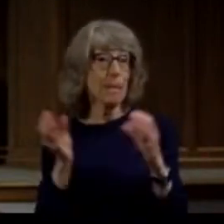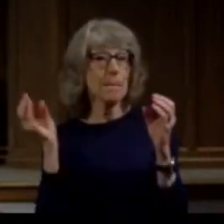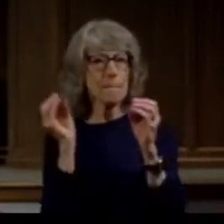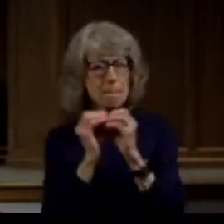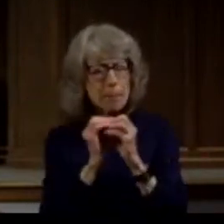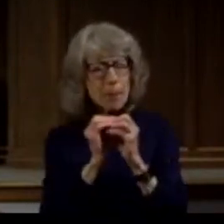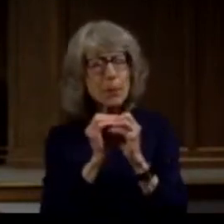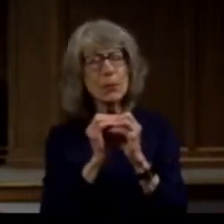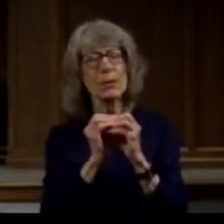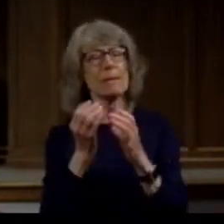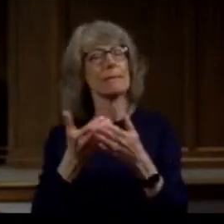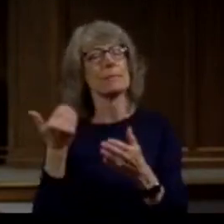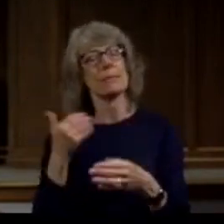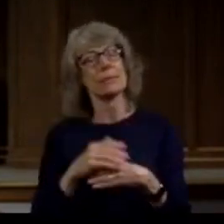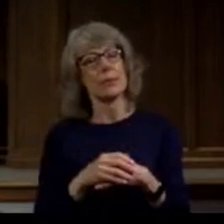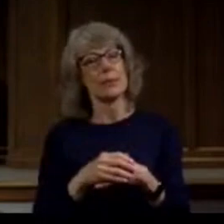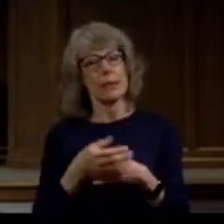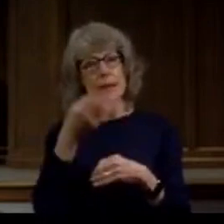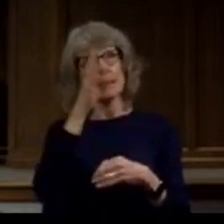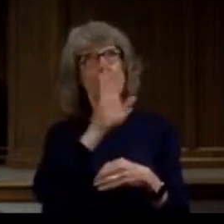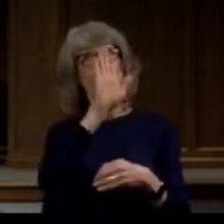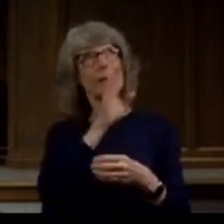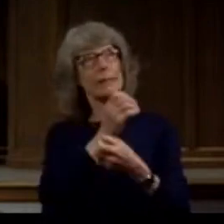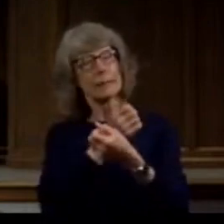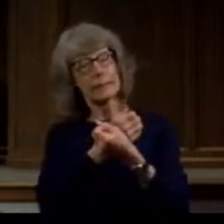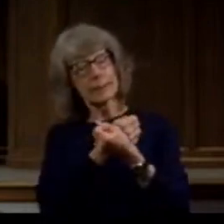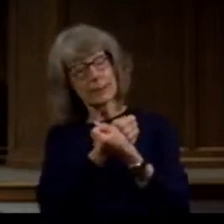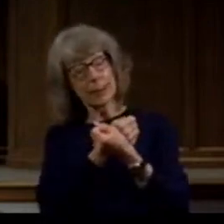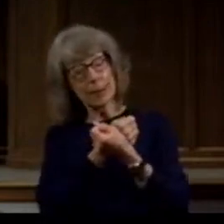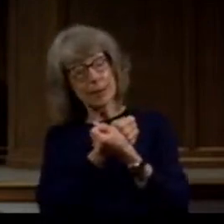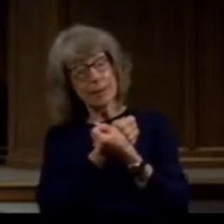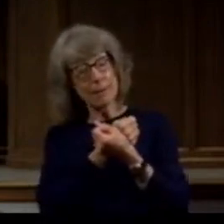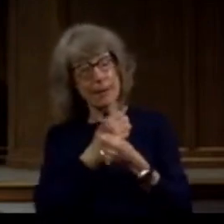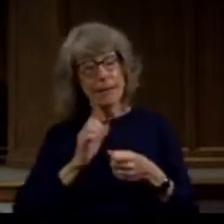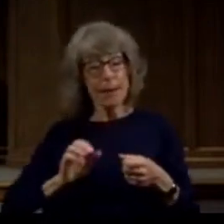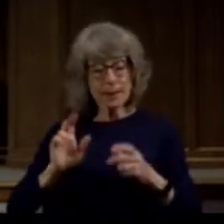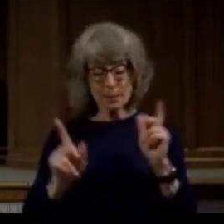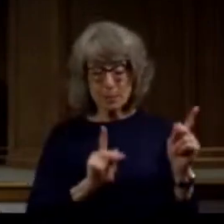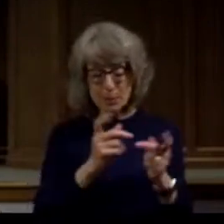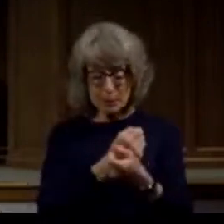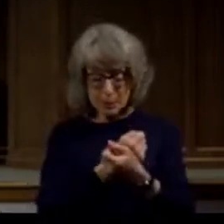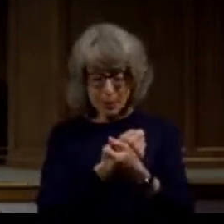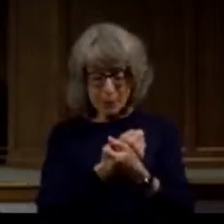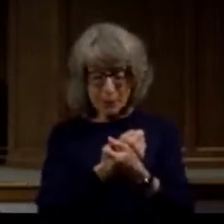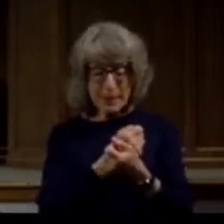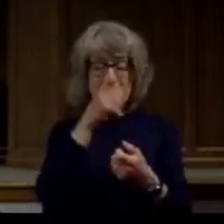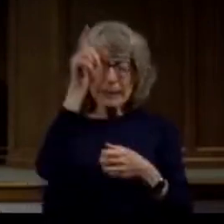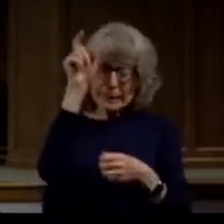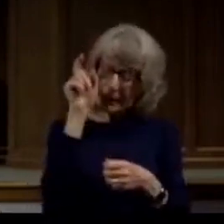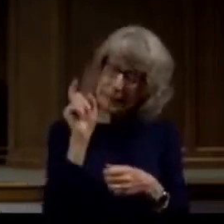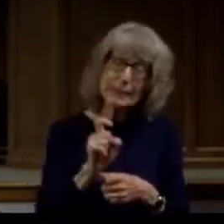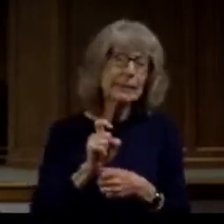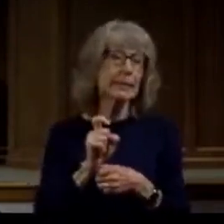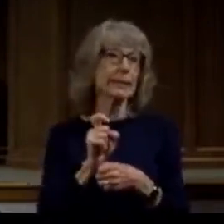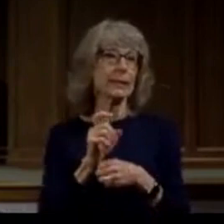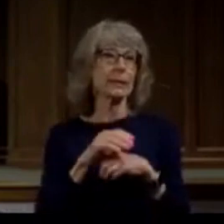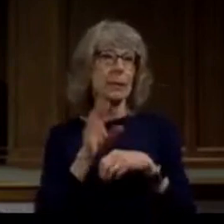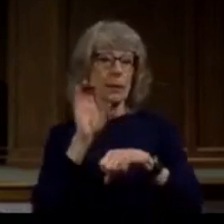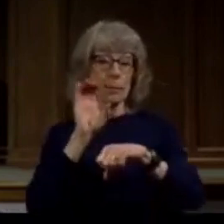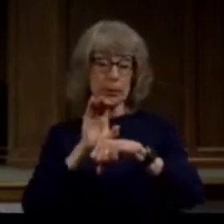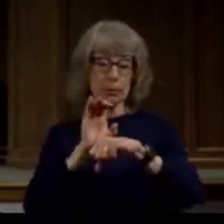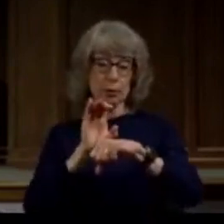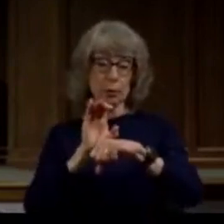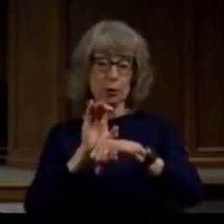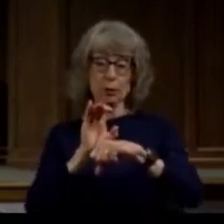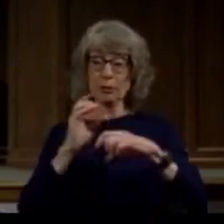the love of God's people is needed now more than ever but I want to be clear with you the church has been under attack